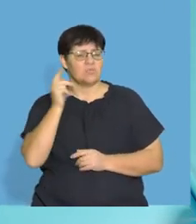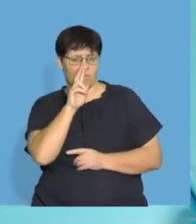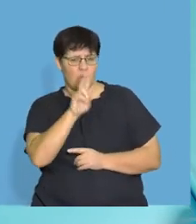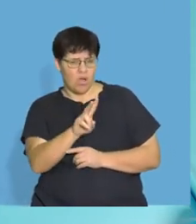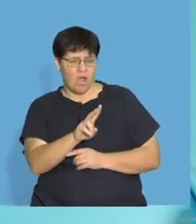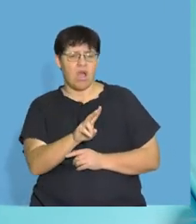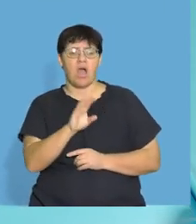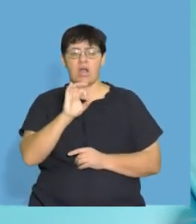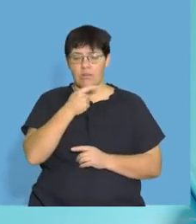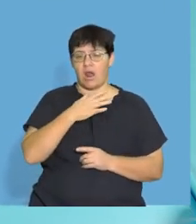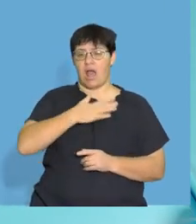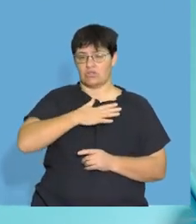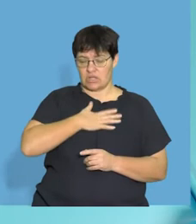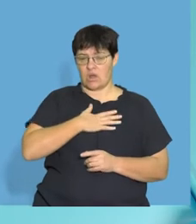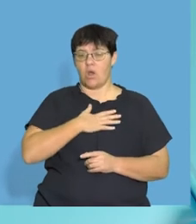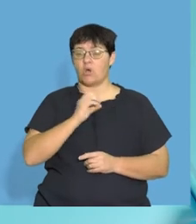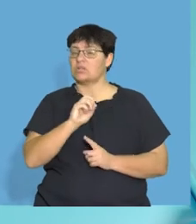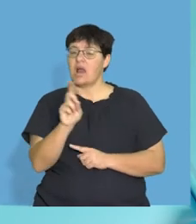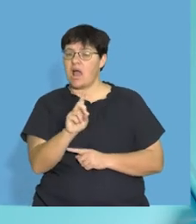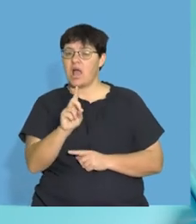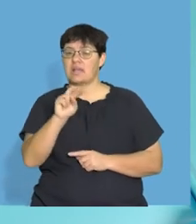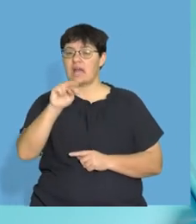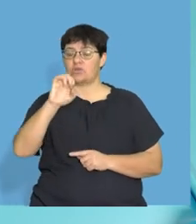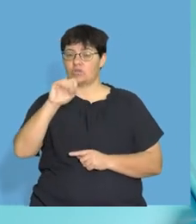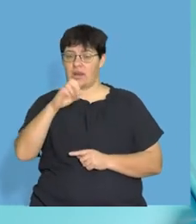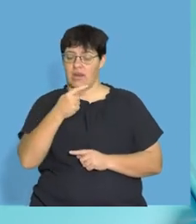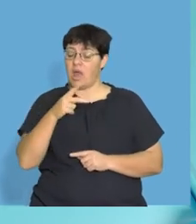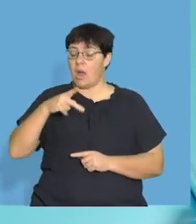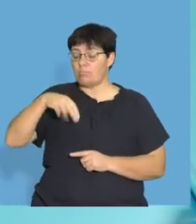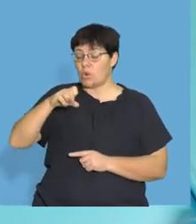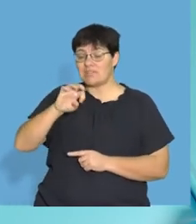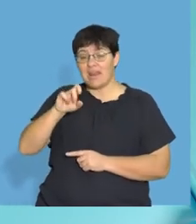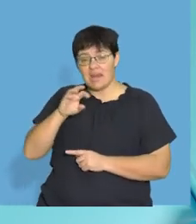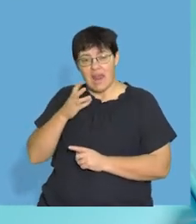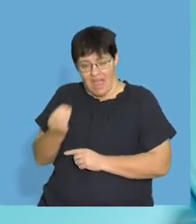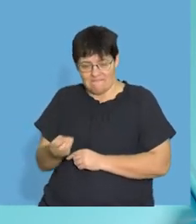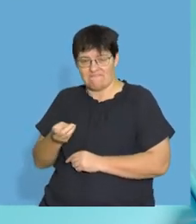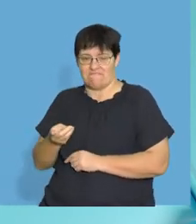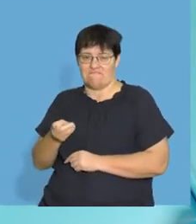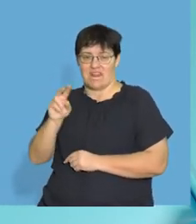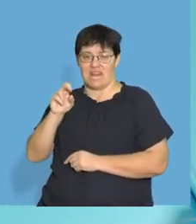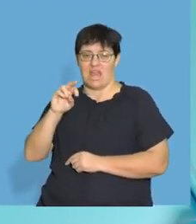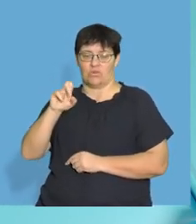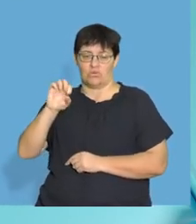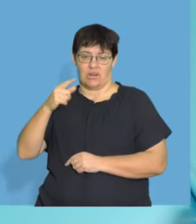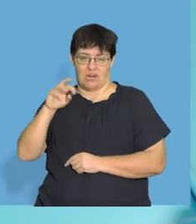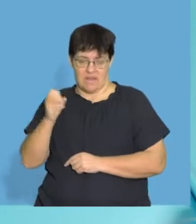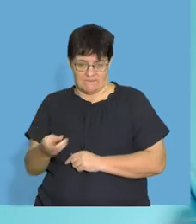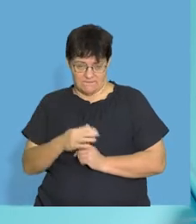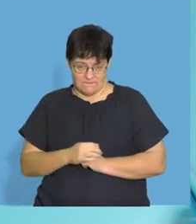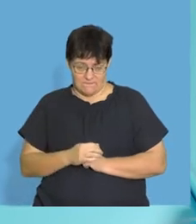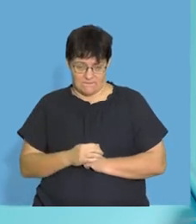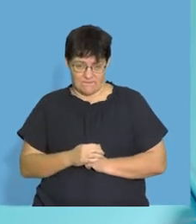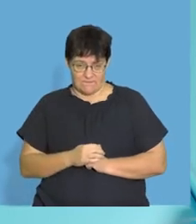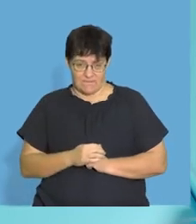carbon, hydrogen, oxygen, and then proteins were a very special group. They had nitrogen. Okay. Fats